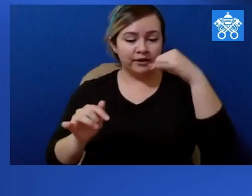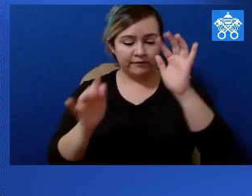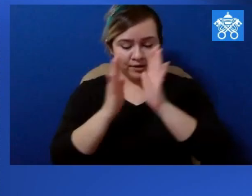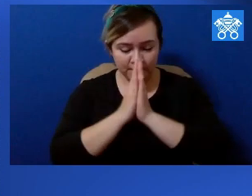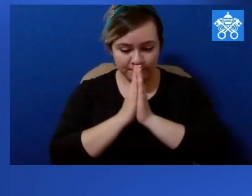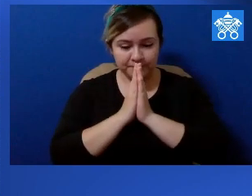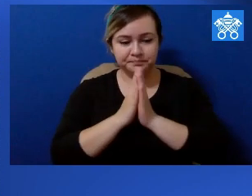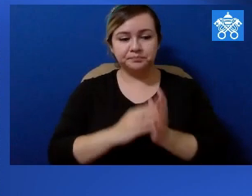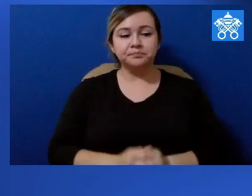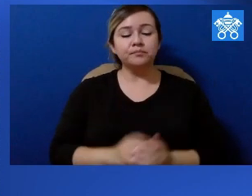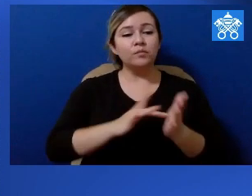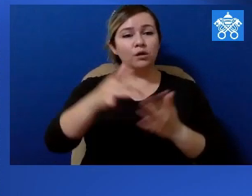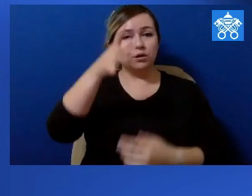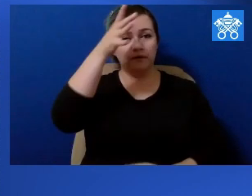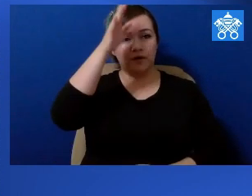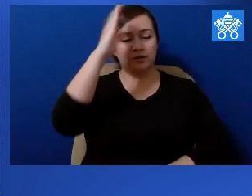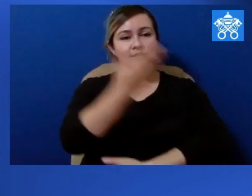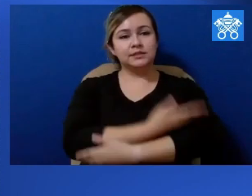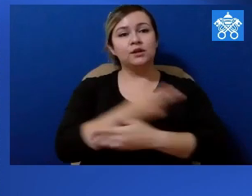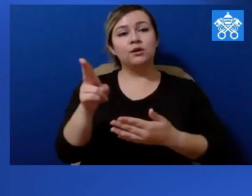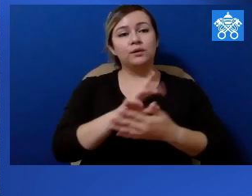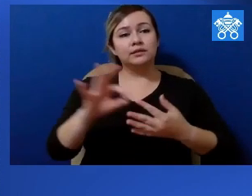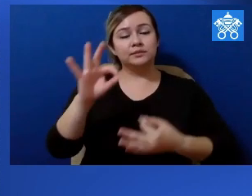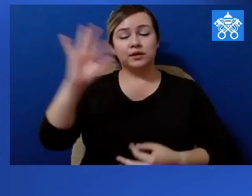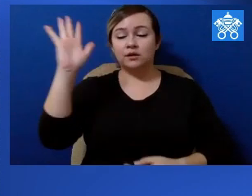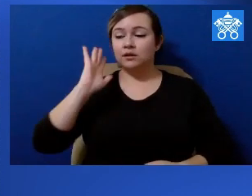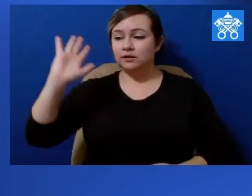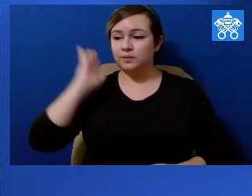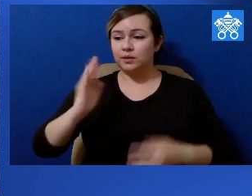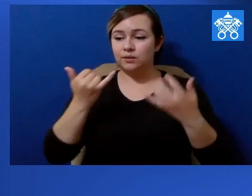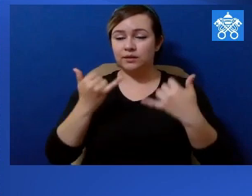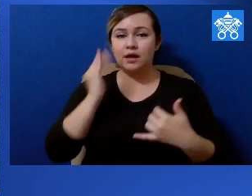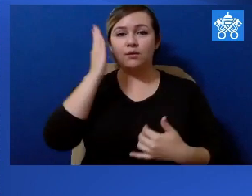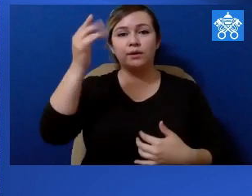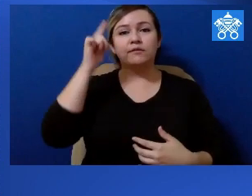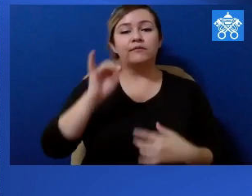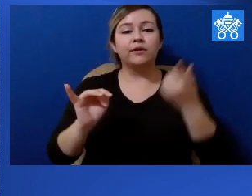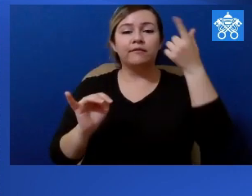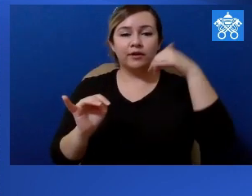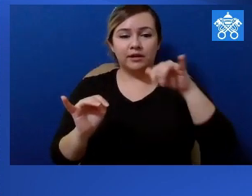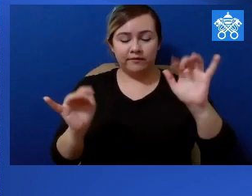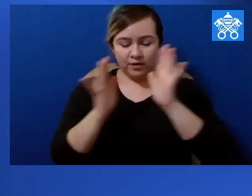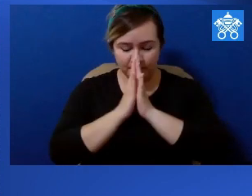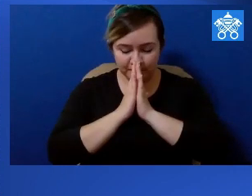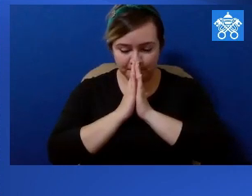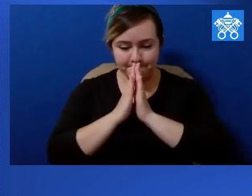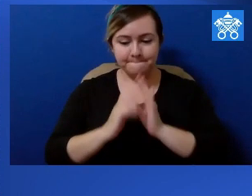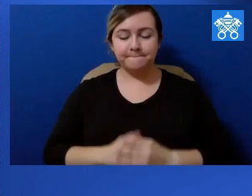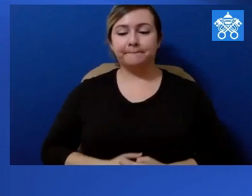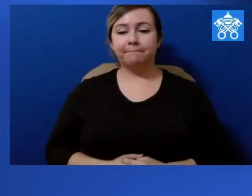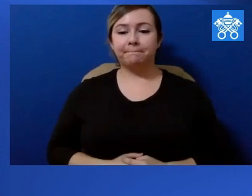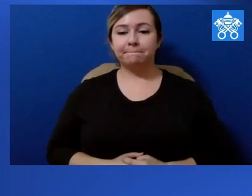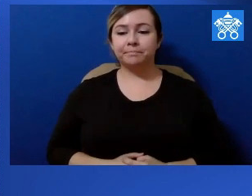Amen. Gloria Patria et Figlio te Spiritui Santo. Sicut erati in principio et nunc et semper, et in secula, seculorum. Amen.